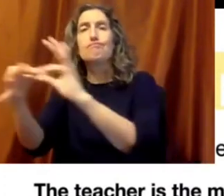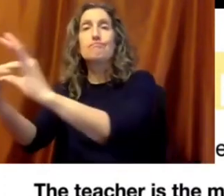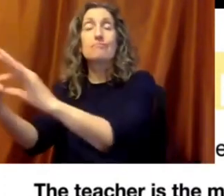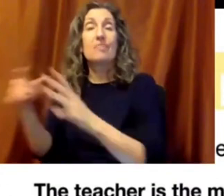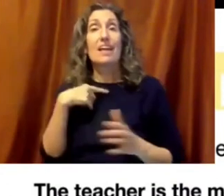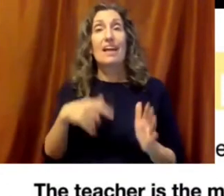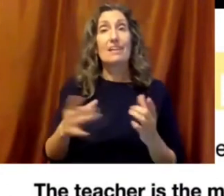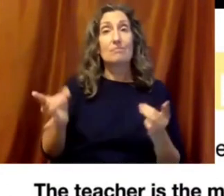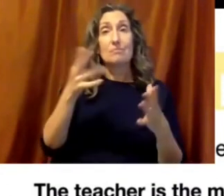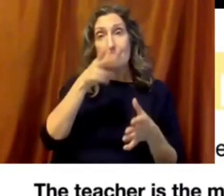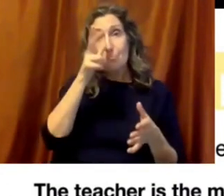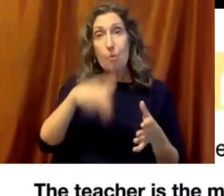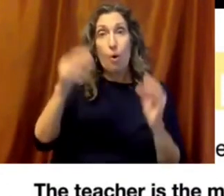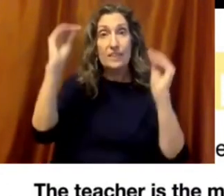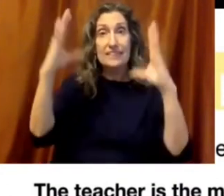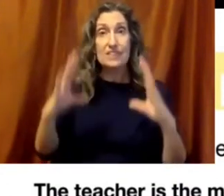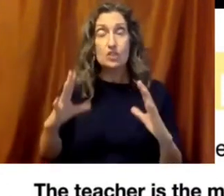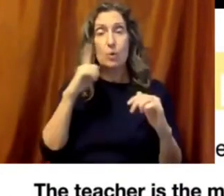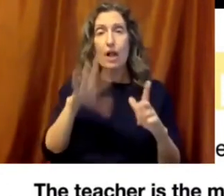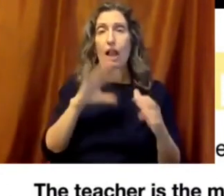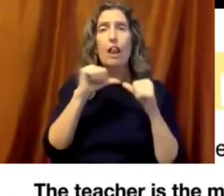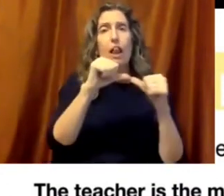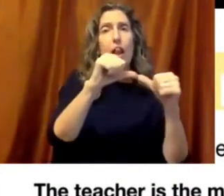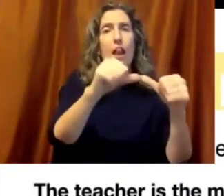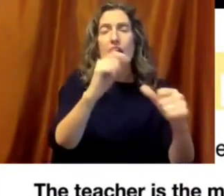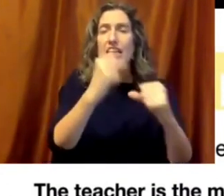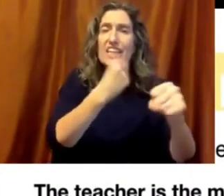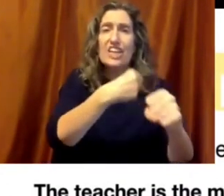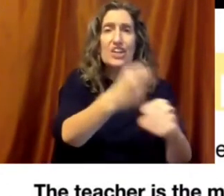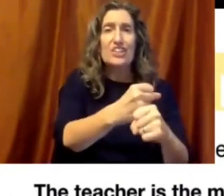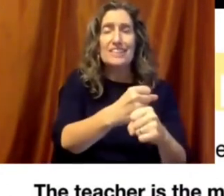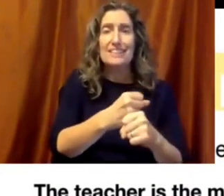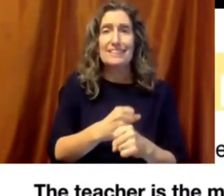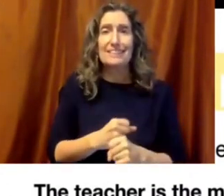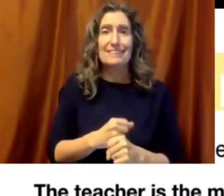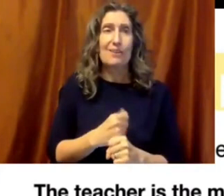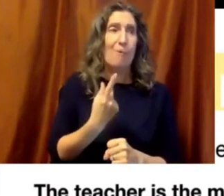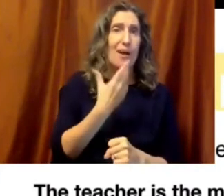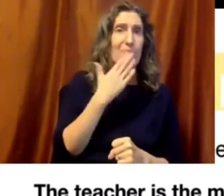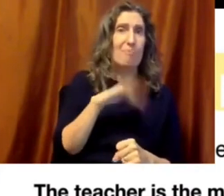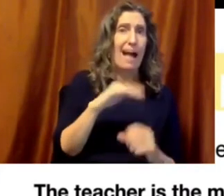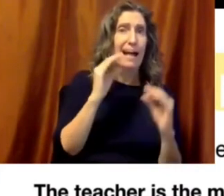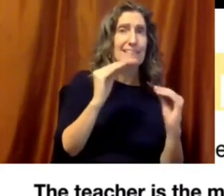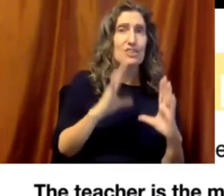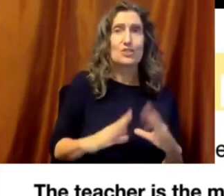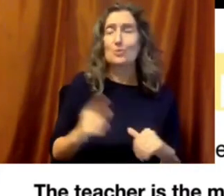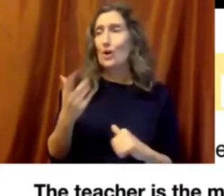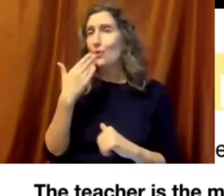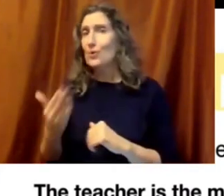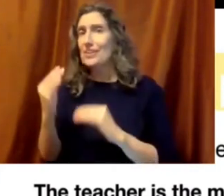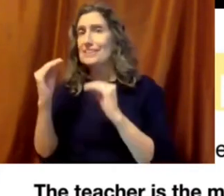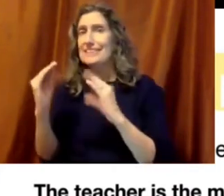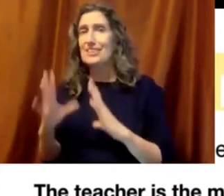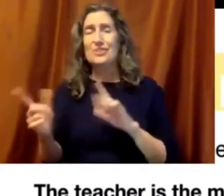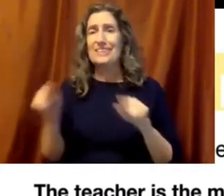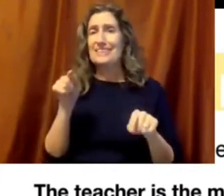teachers on student achievement persists for years. One bad teacher and then one good teacher. Low-achieving students are more likely to